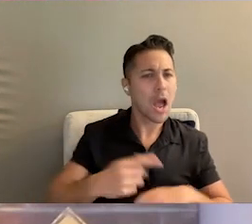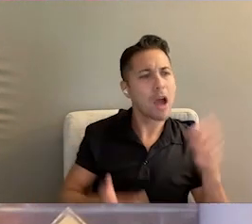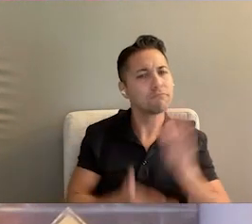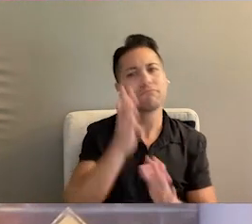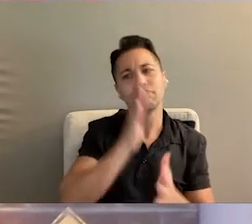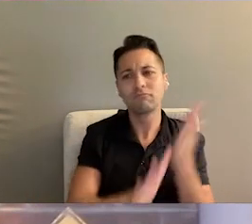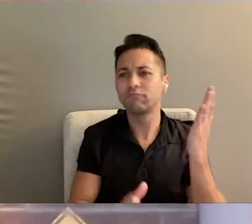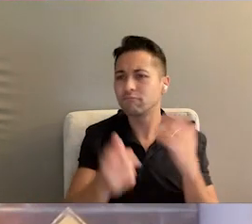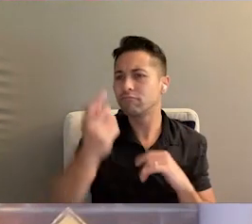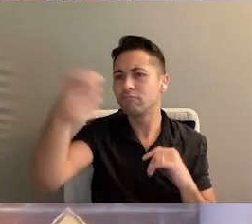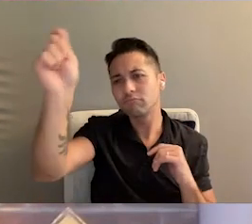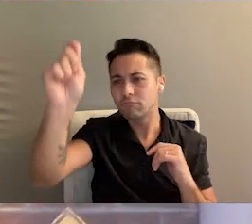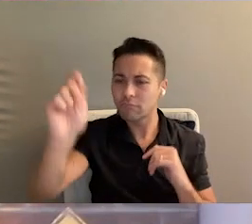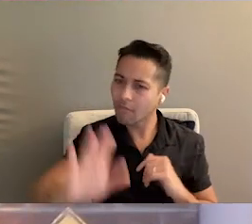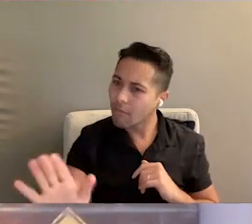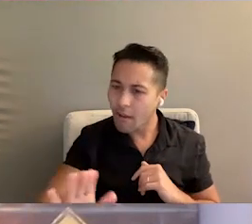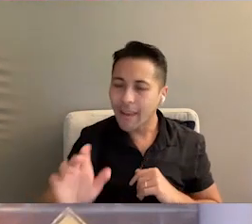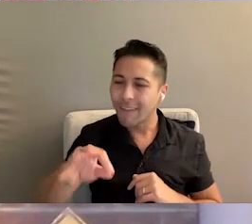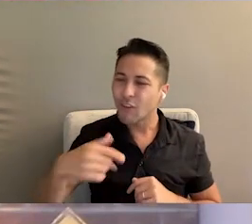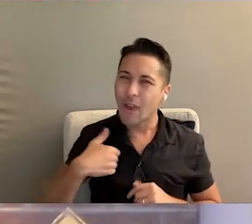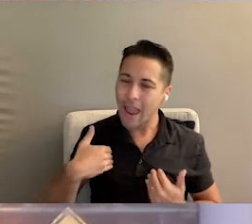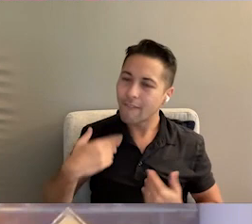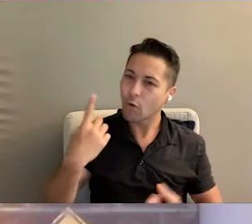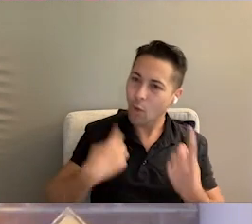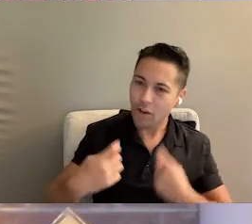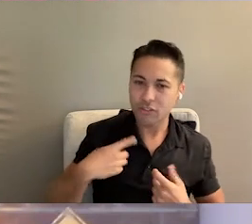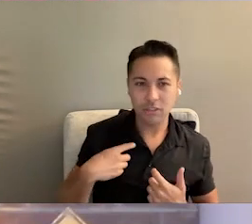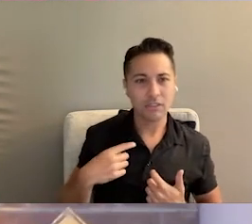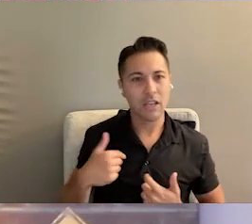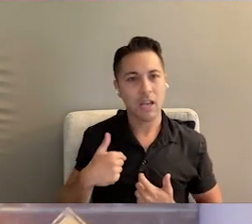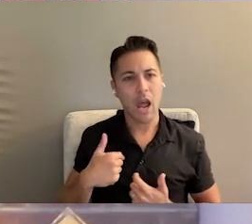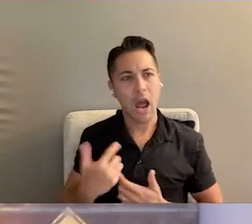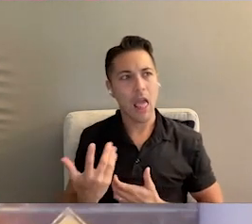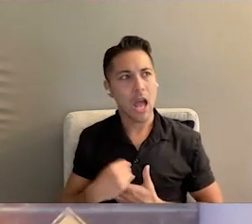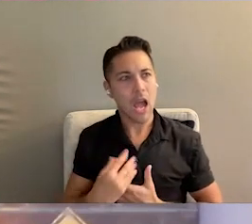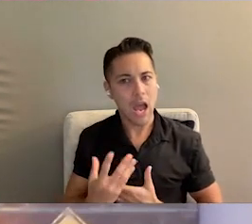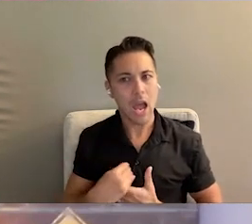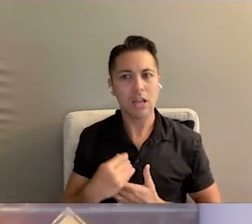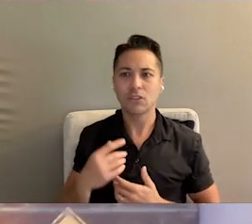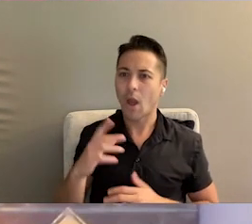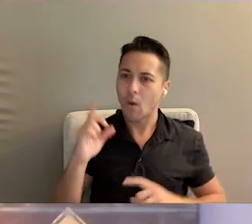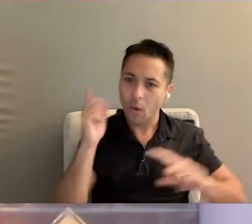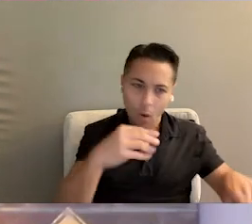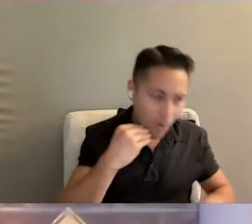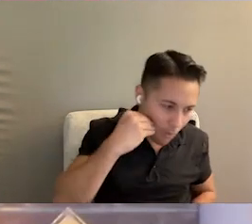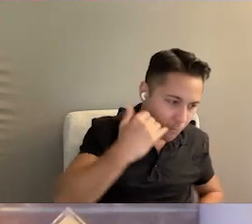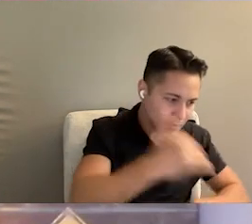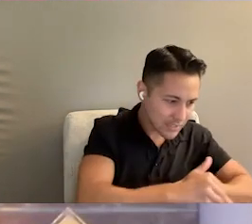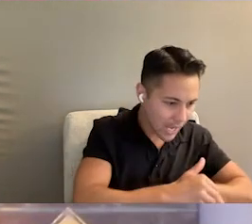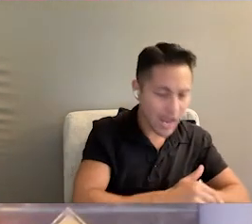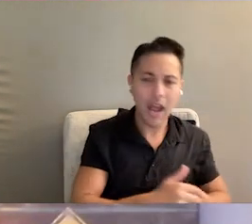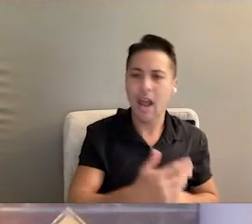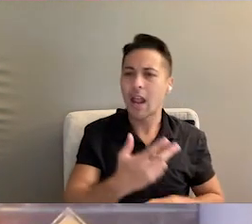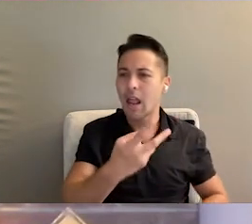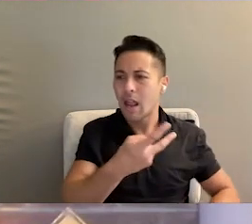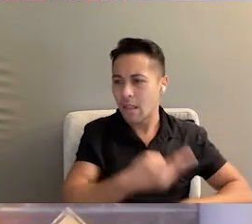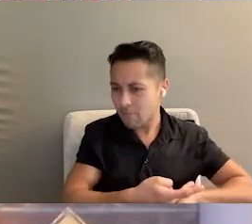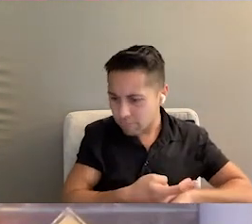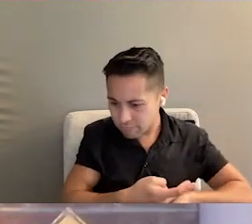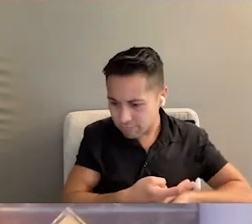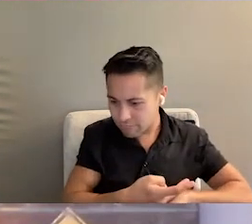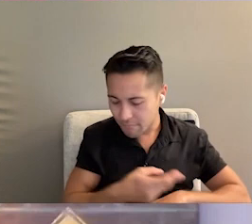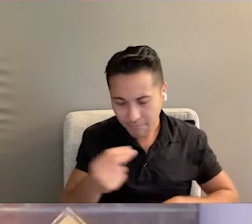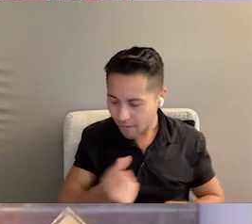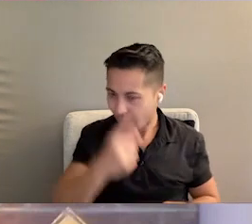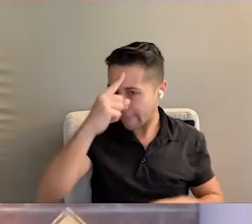event, right? So if you have questions and you think if you're like me, I internalize like crazy. So I'll go home tonight, lay my head on the pillow and